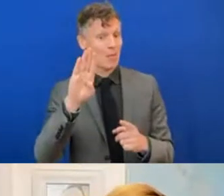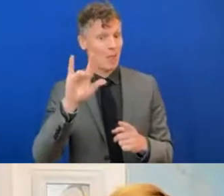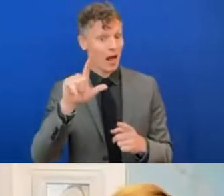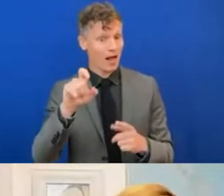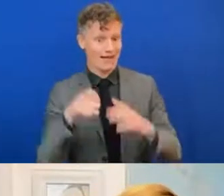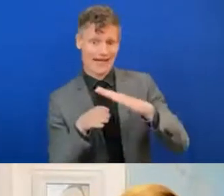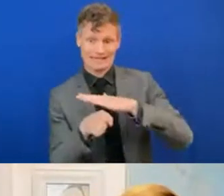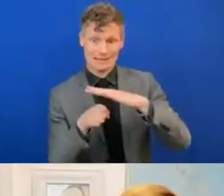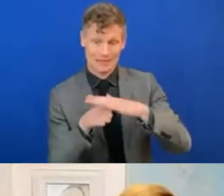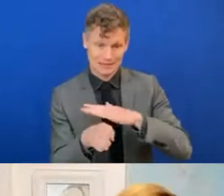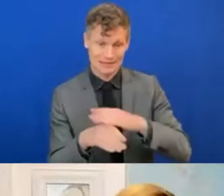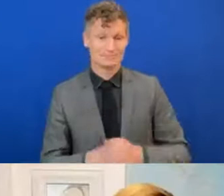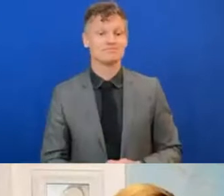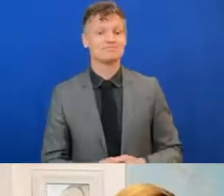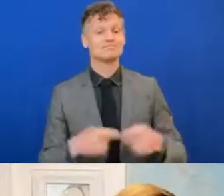on Aging.